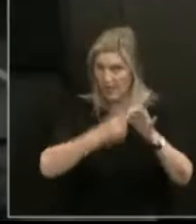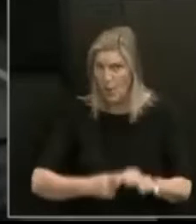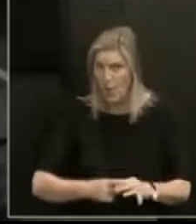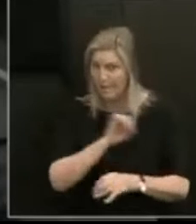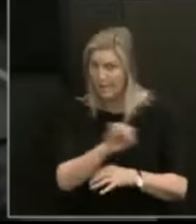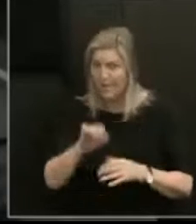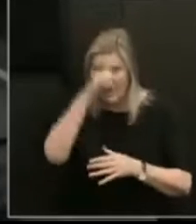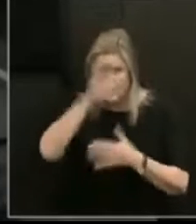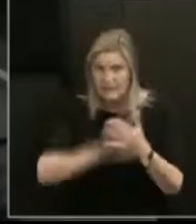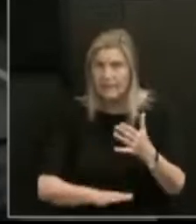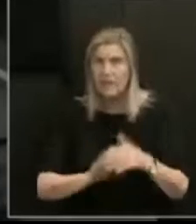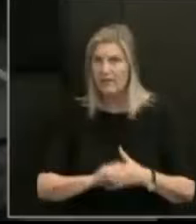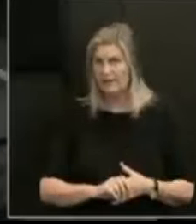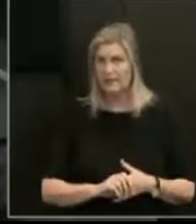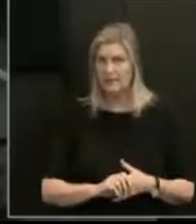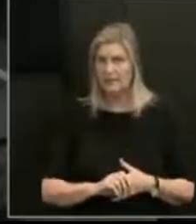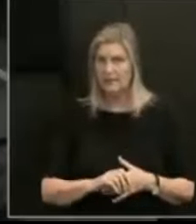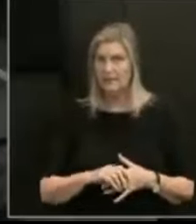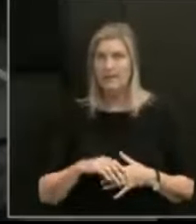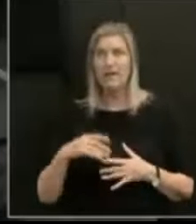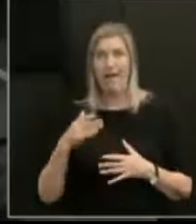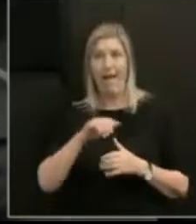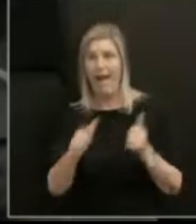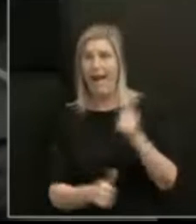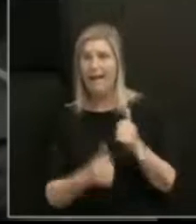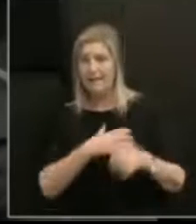of disabled people in the care of the state.